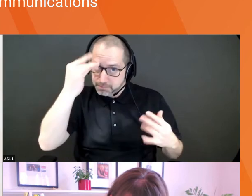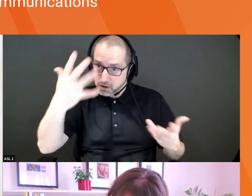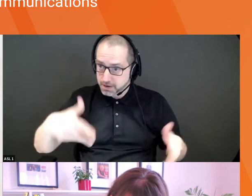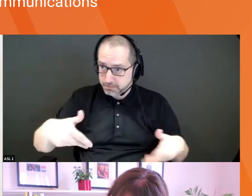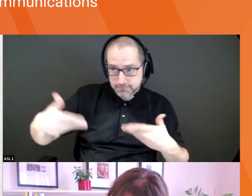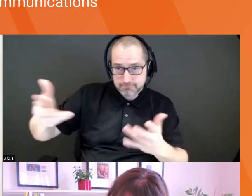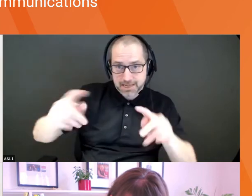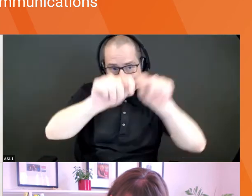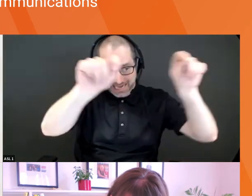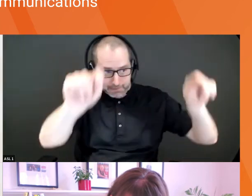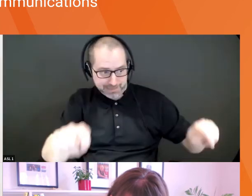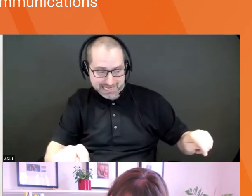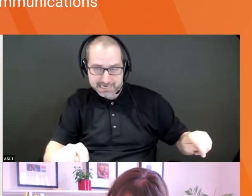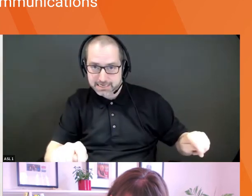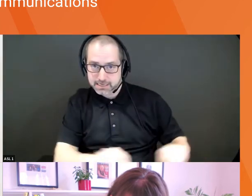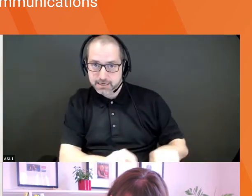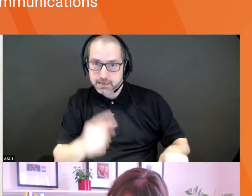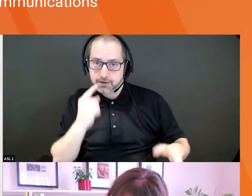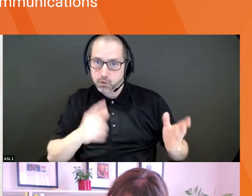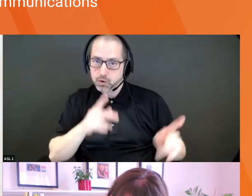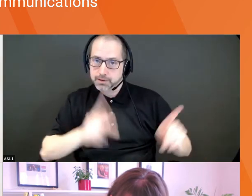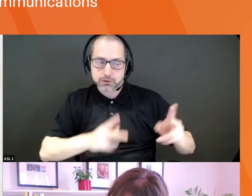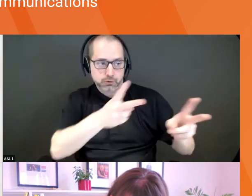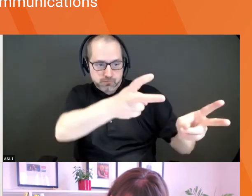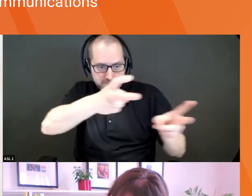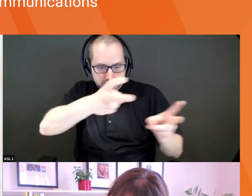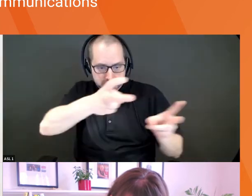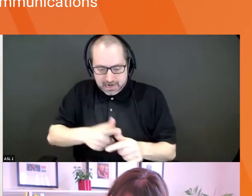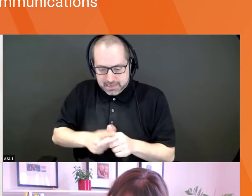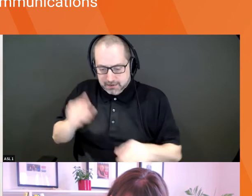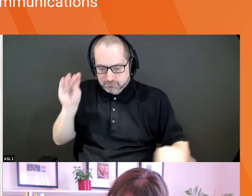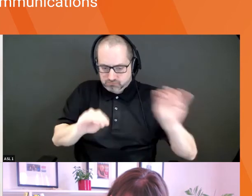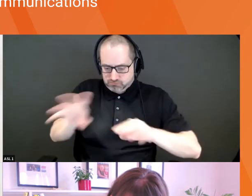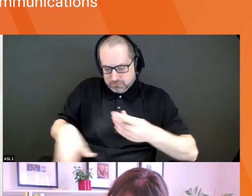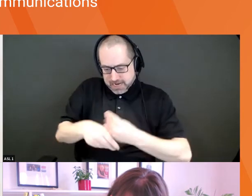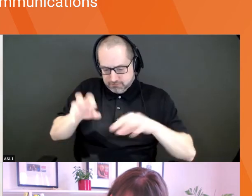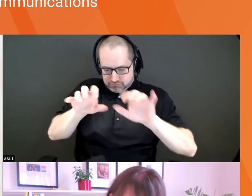general use on which to build and to customize for one's application?